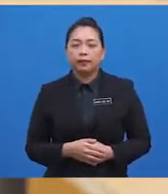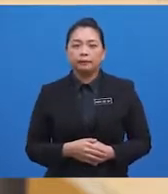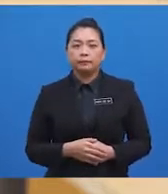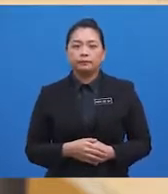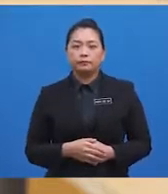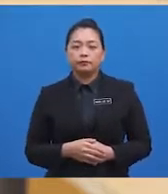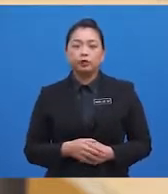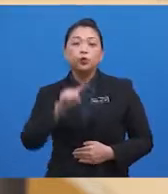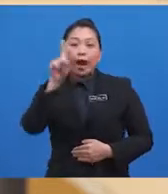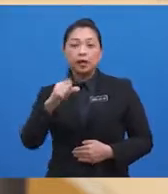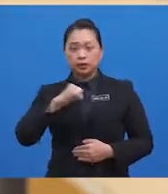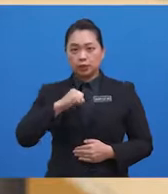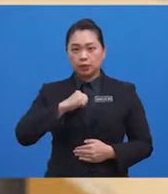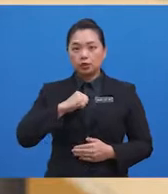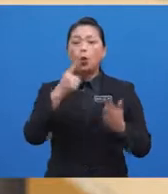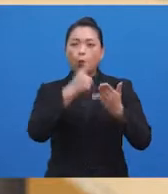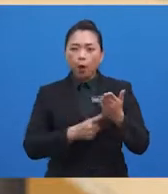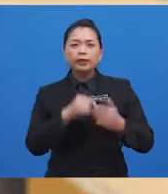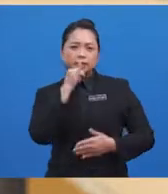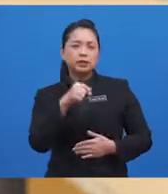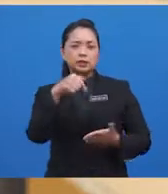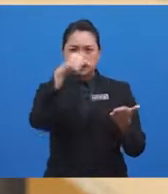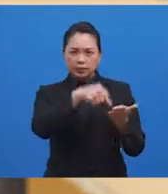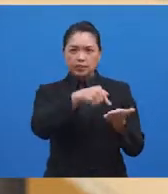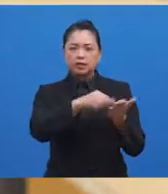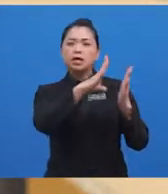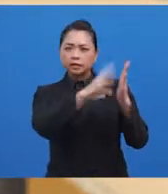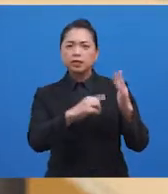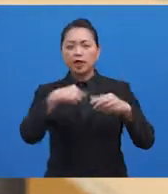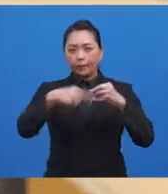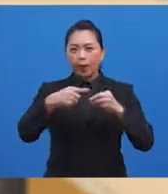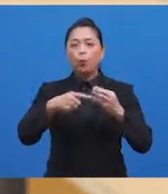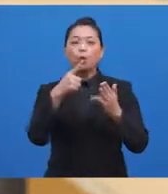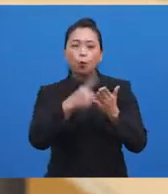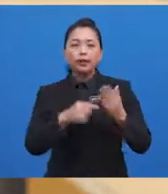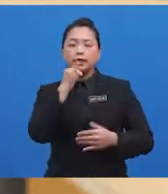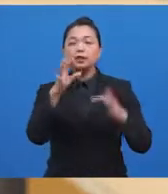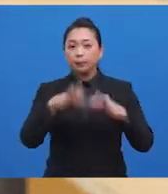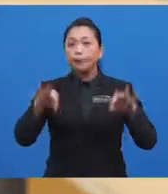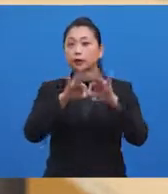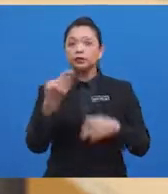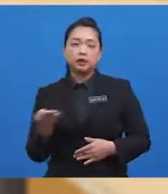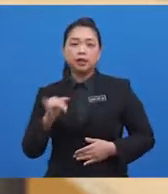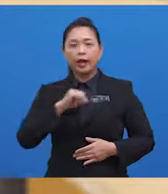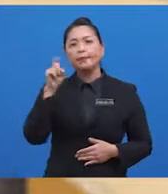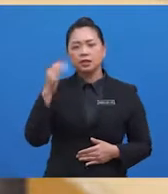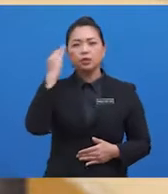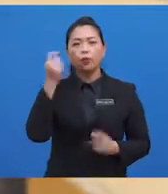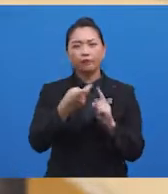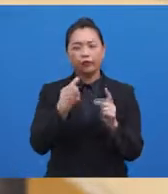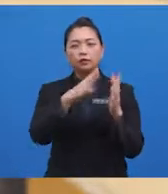You ask yourself, what is this text about? What are the important things I must know from the text?